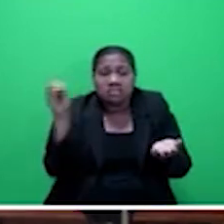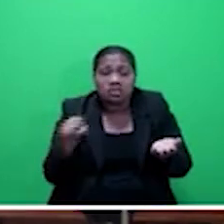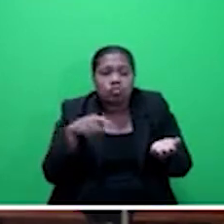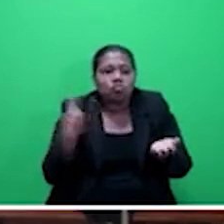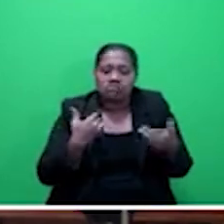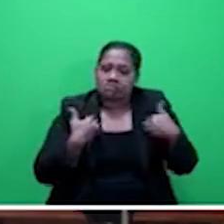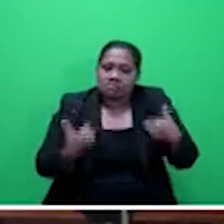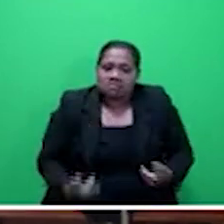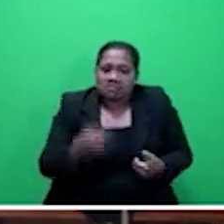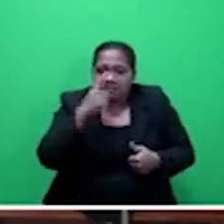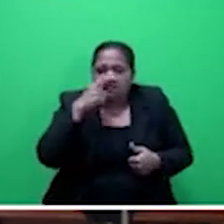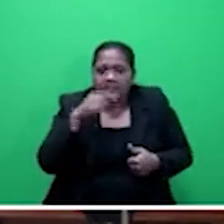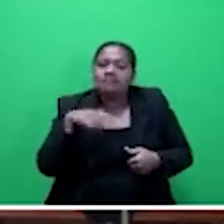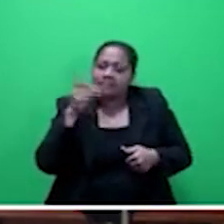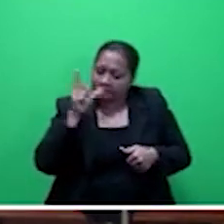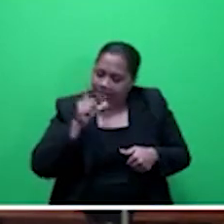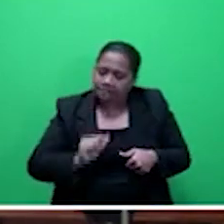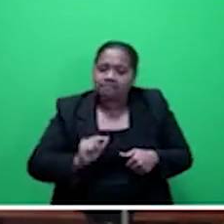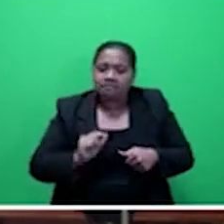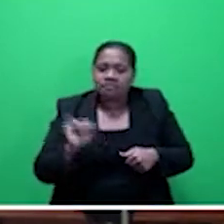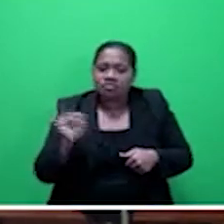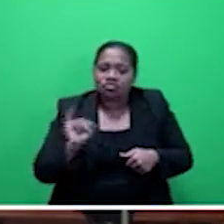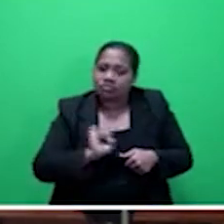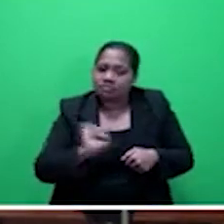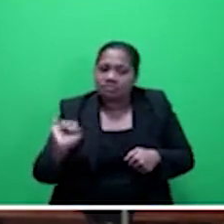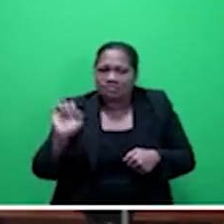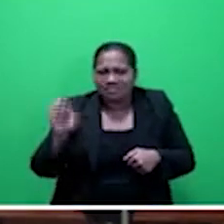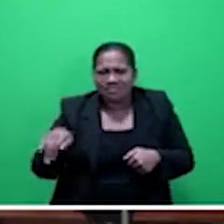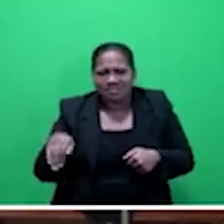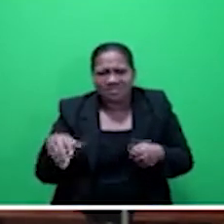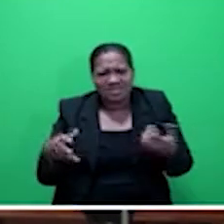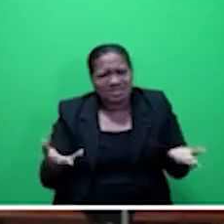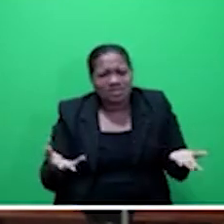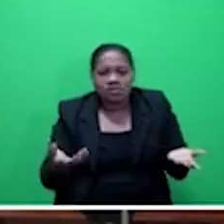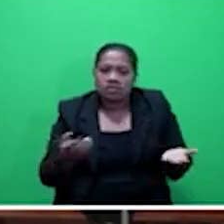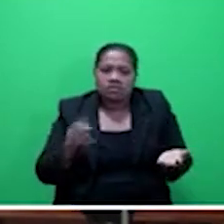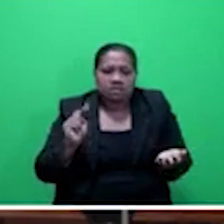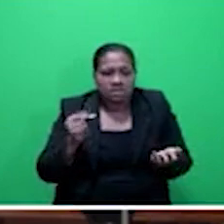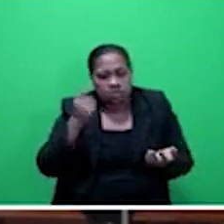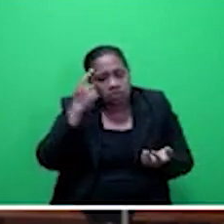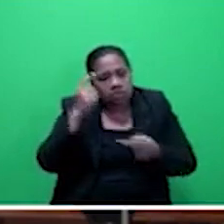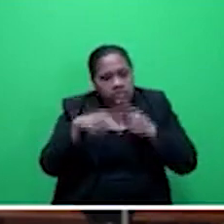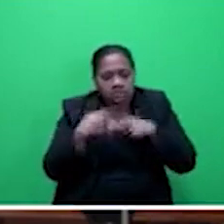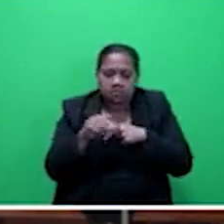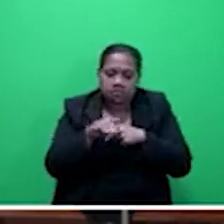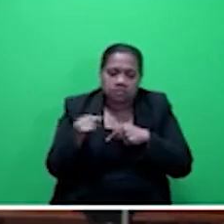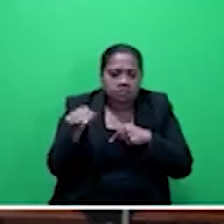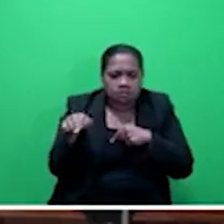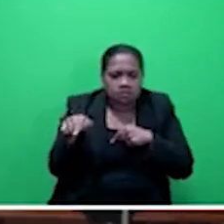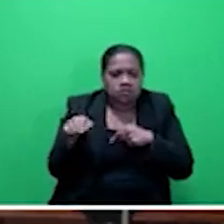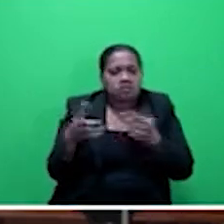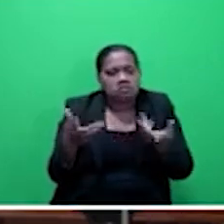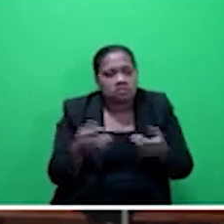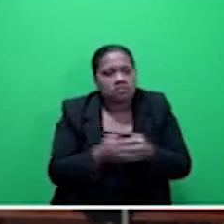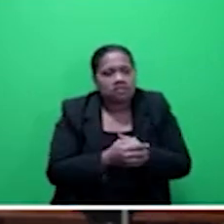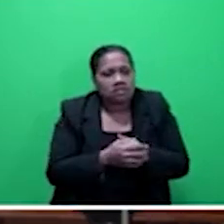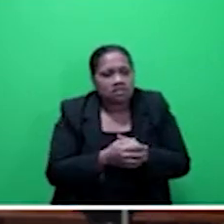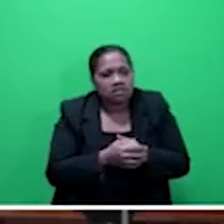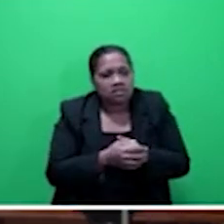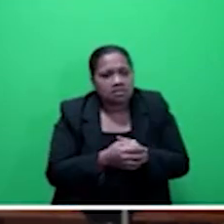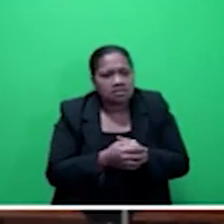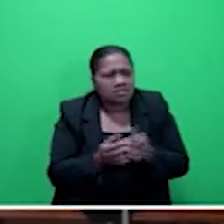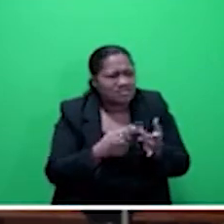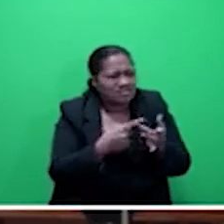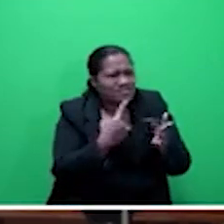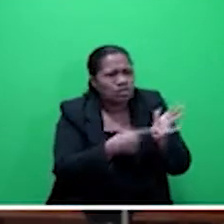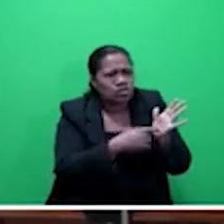We obviously need to change the paradigm. The Honourable Tuisava mentioned PIC Rafi and the various other products being offered. We are